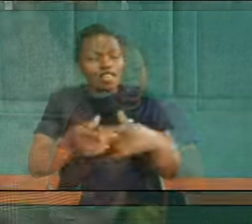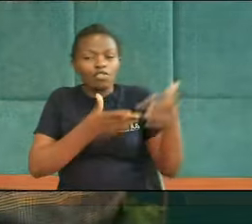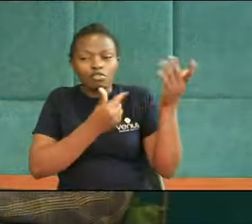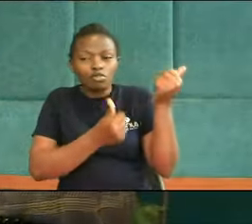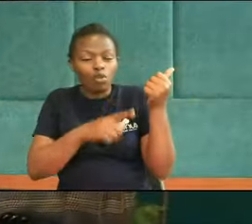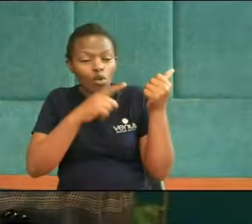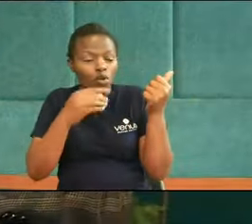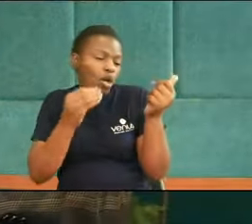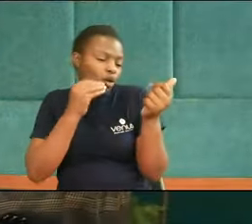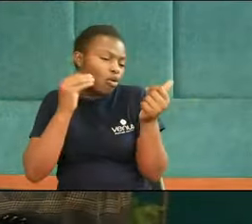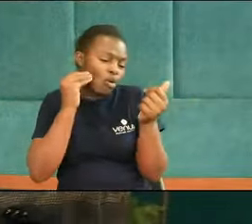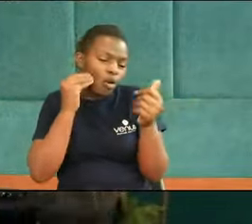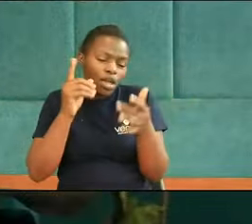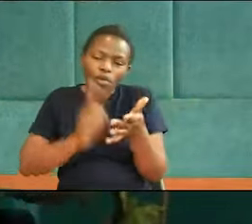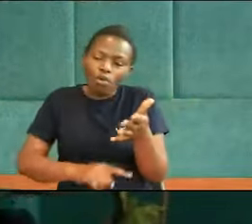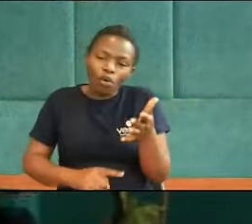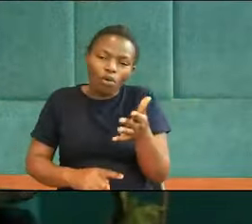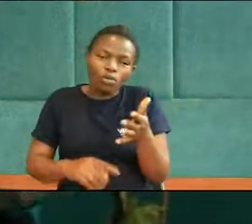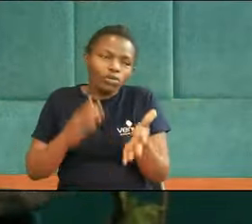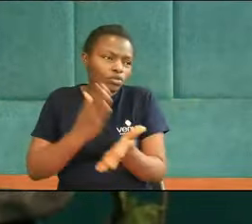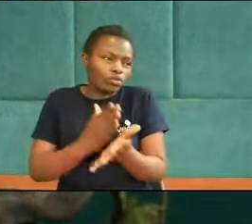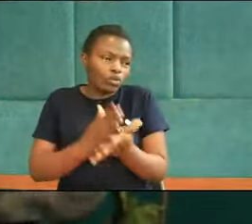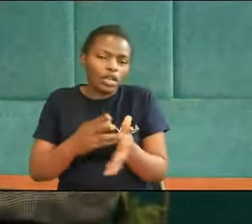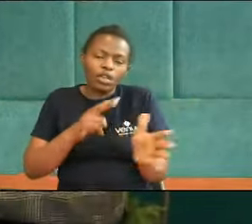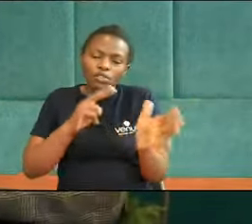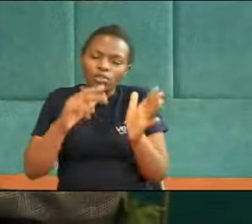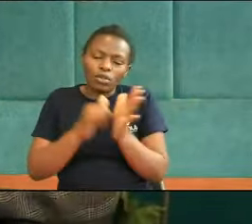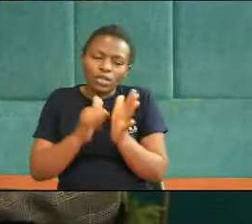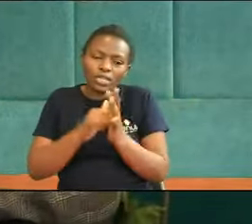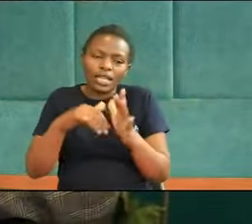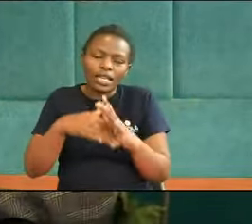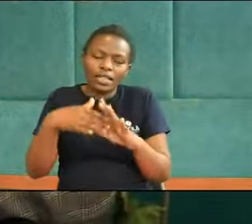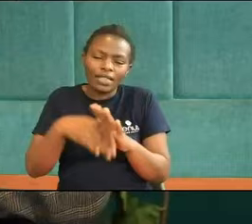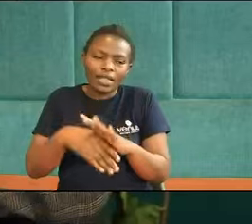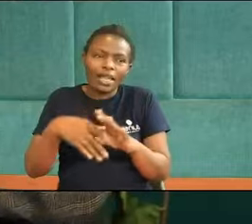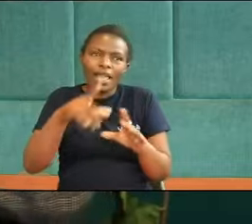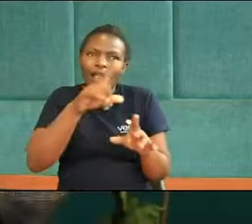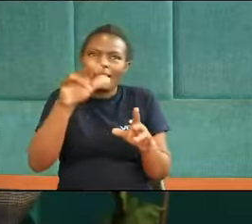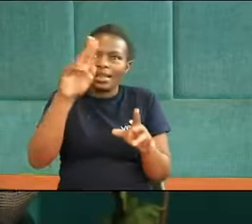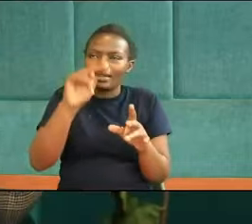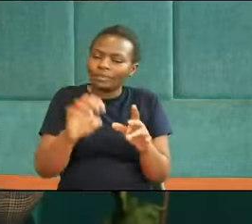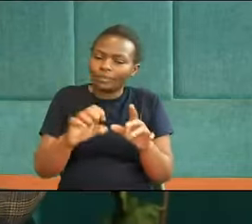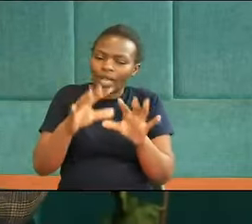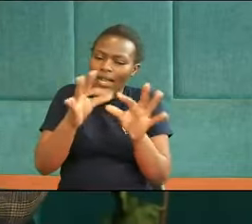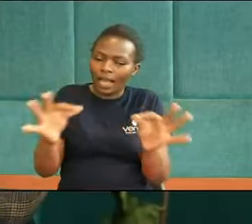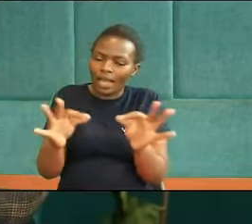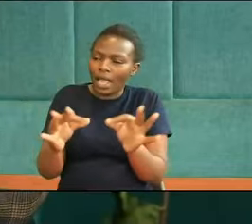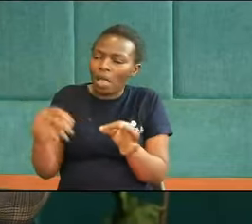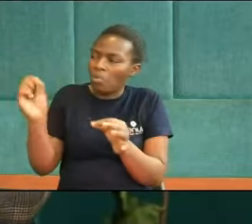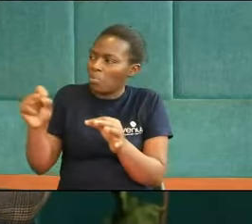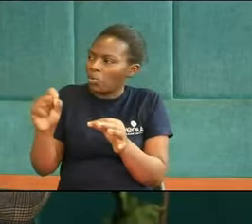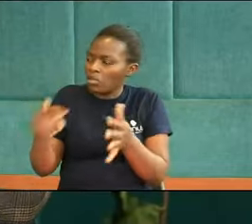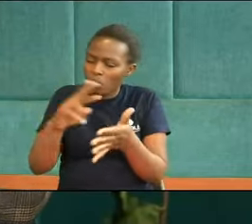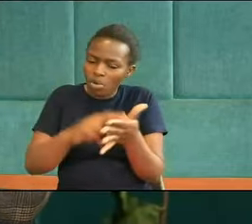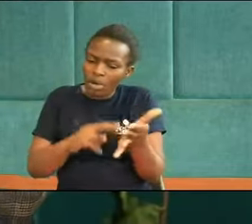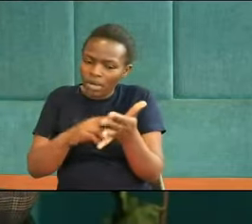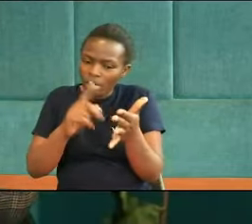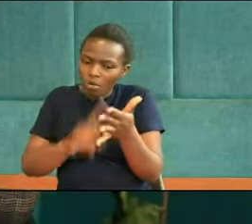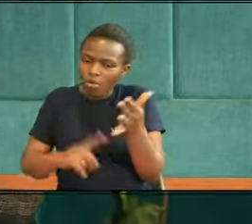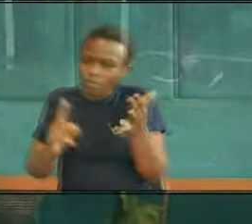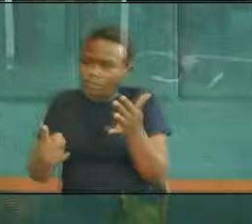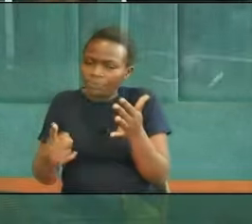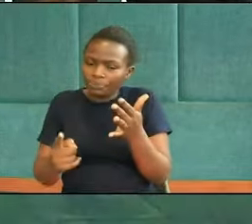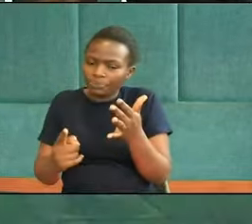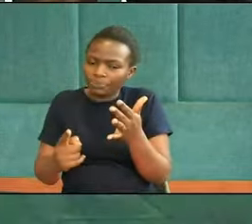go home And that's really What's highlighted In the punchlines In the punchlines Ariana Perhaps maybe you can Read one And then